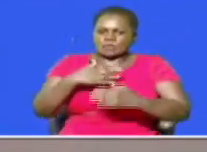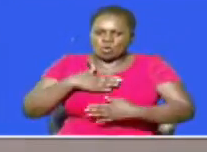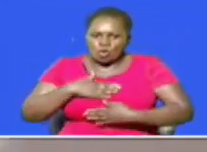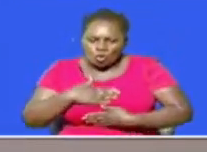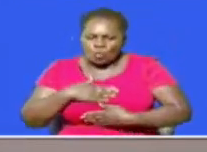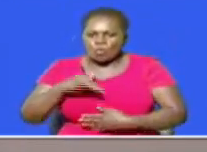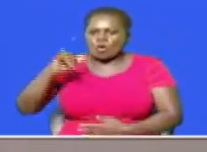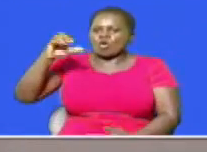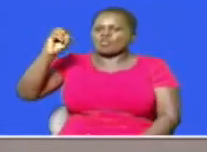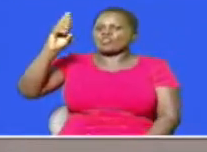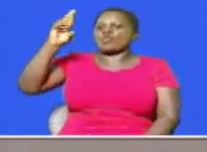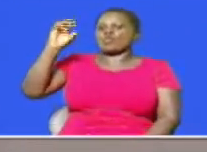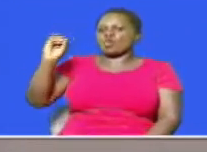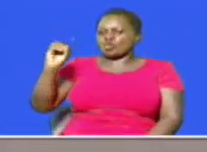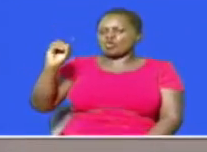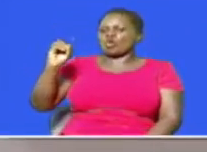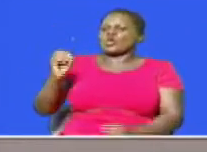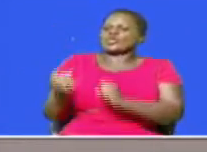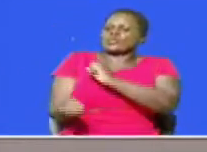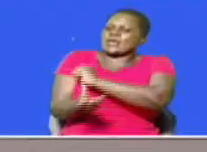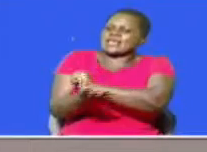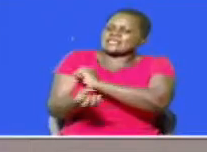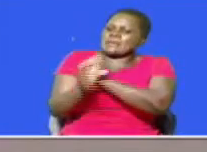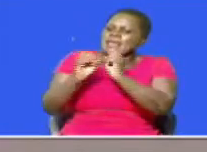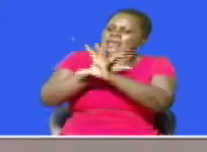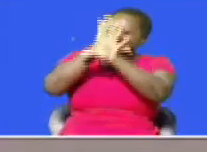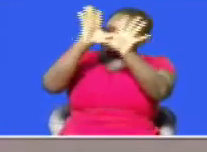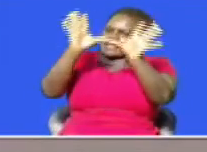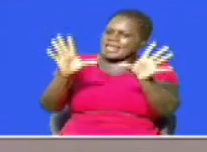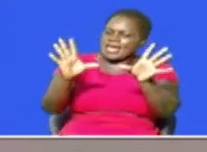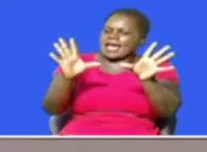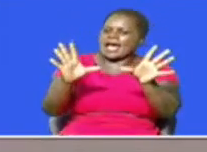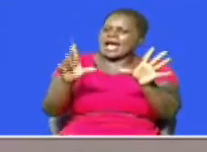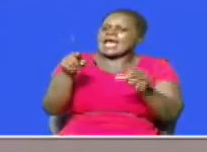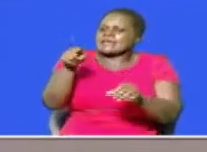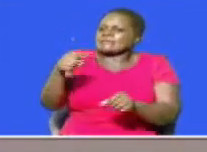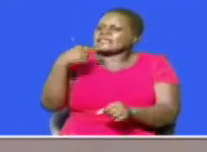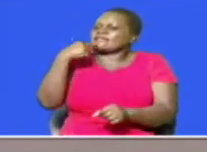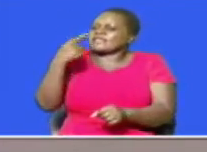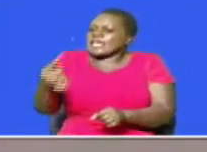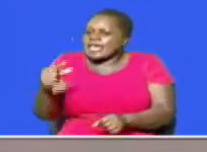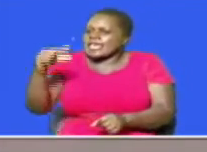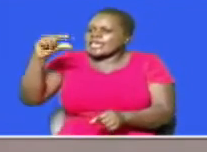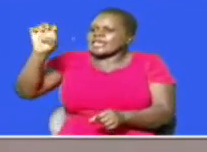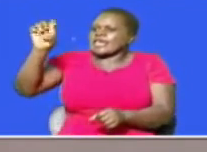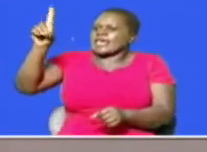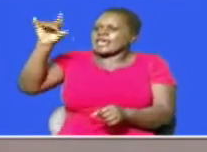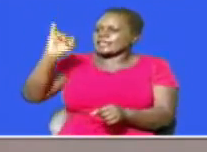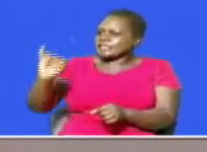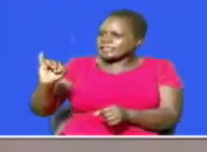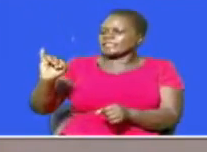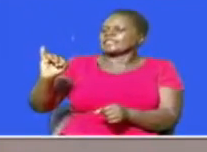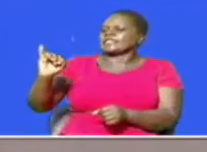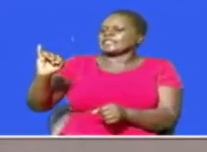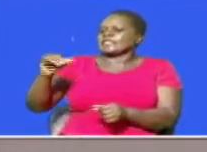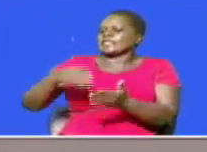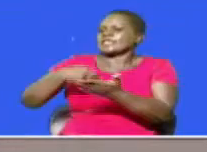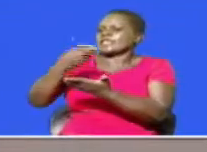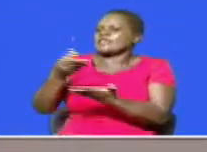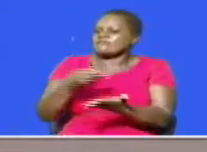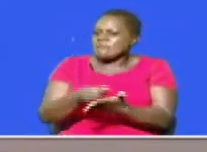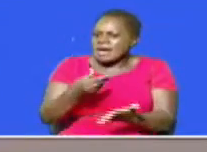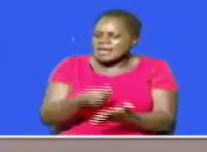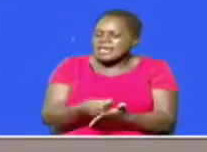to substantiate that very reckless claim that he made against the 100